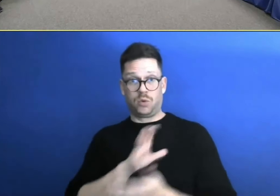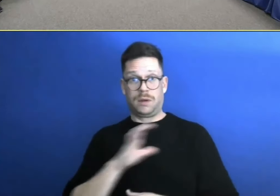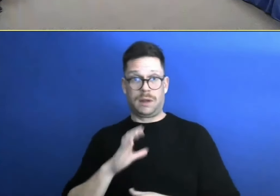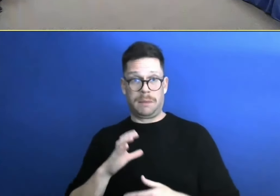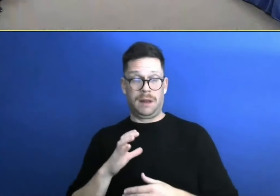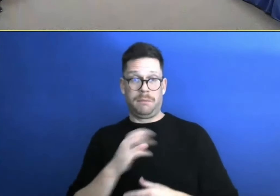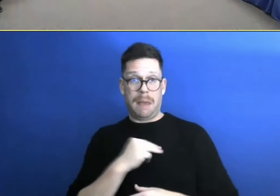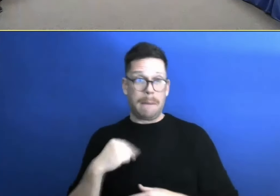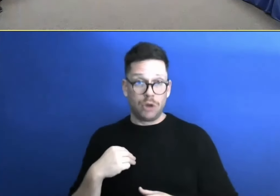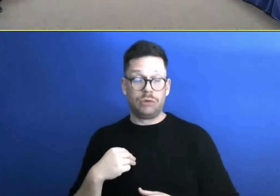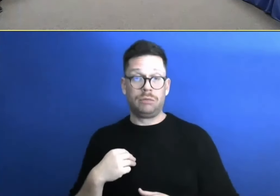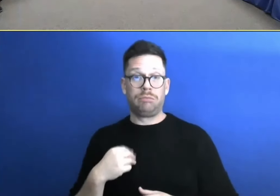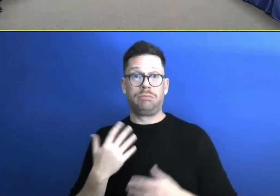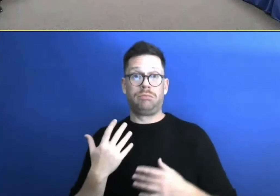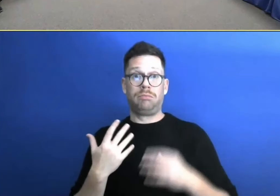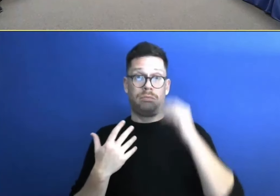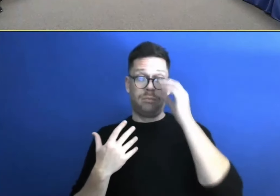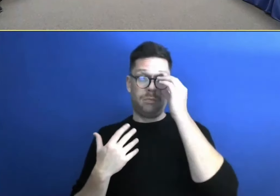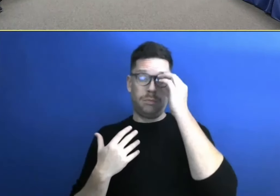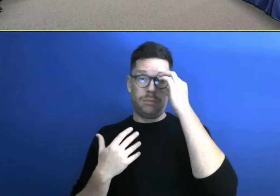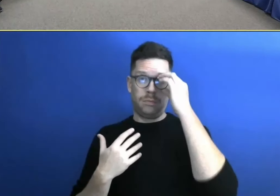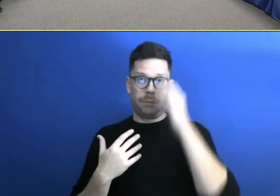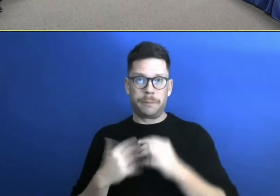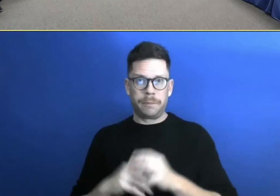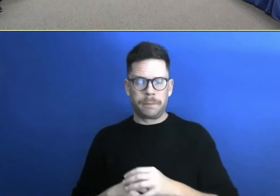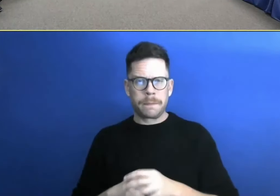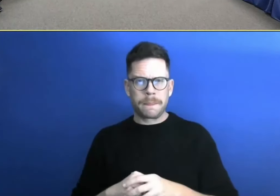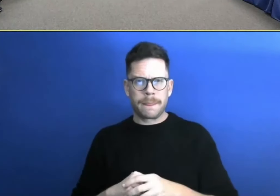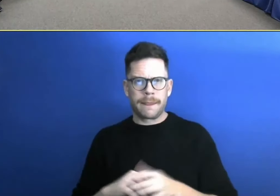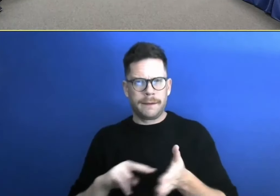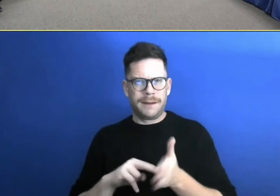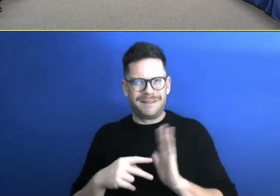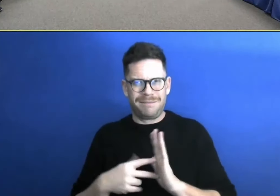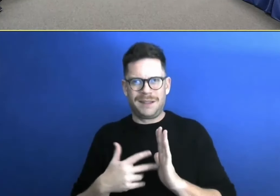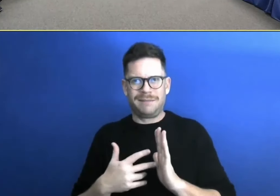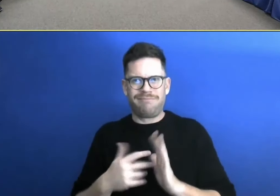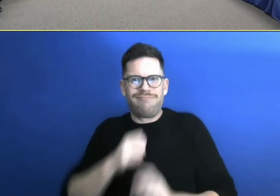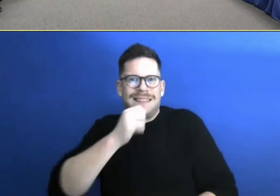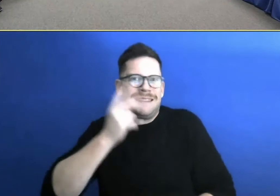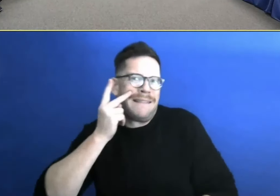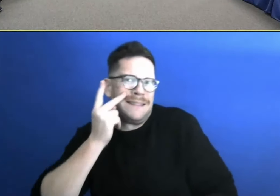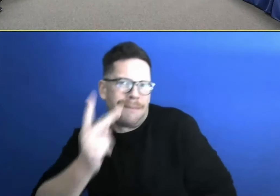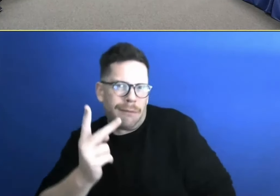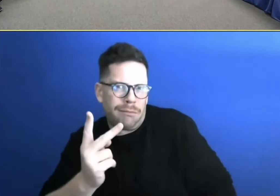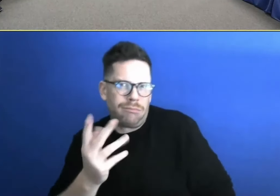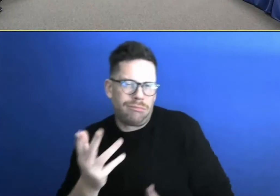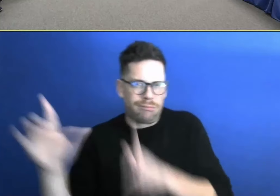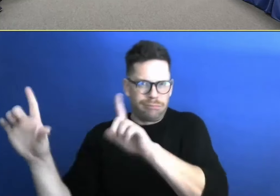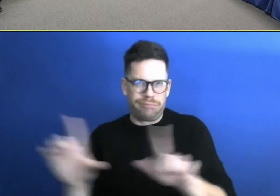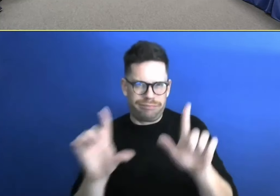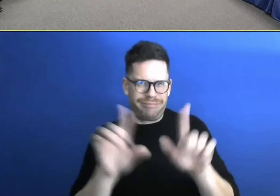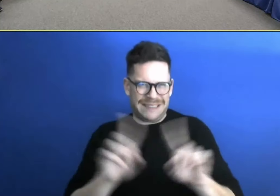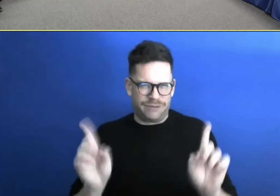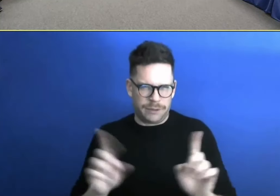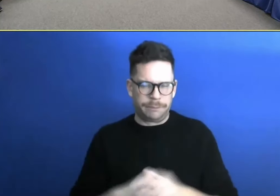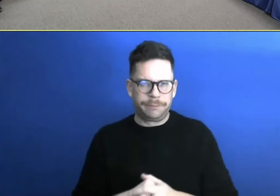a piece of legislation, then more than likely, um, it's not seen in the same way. Okay. I'm assuming that